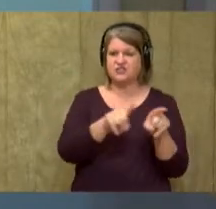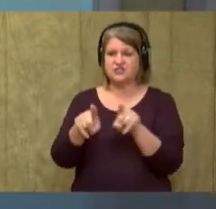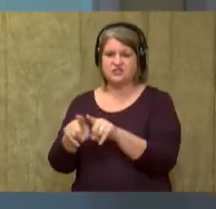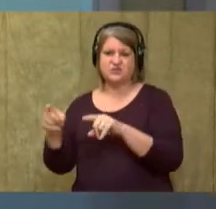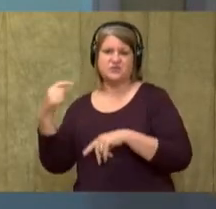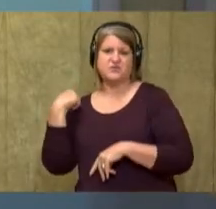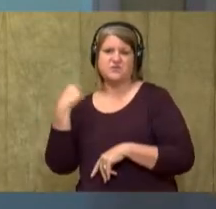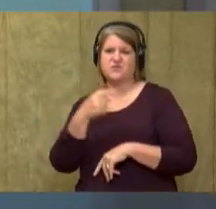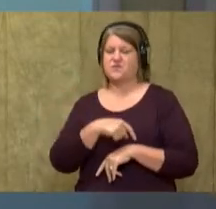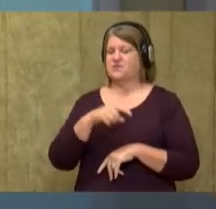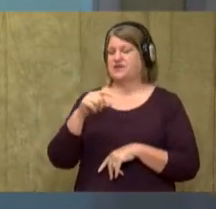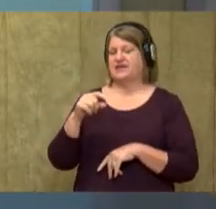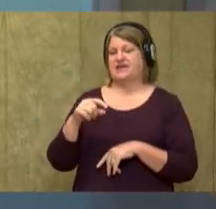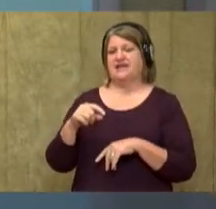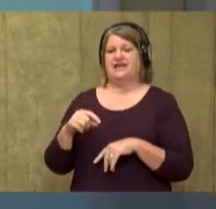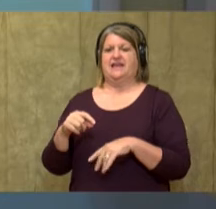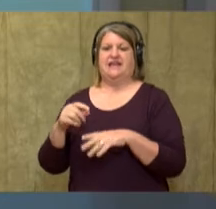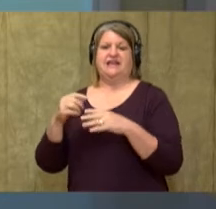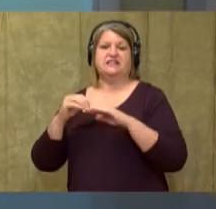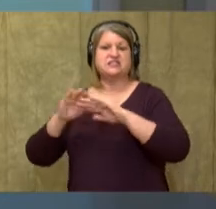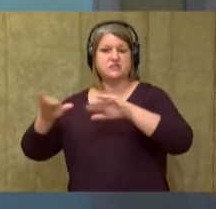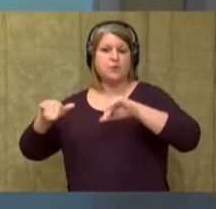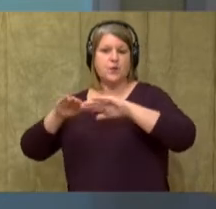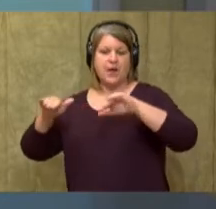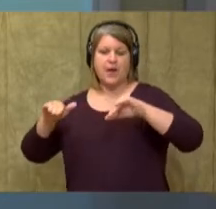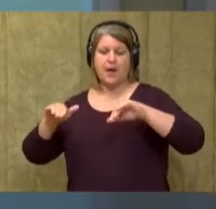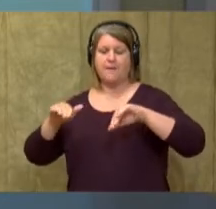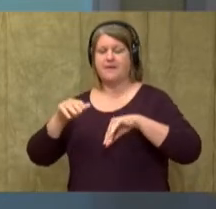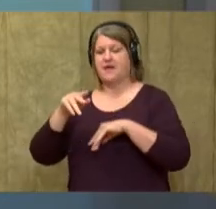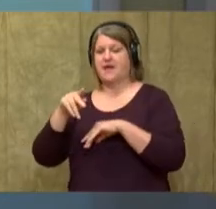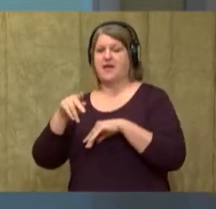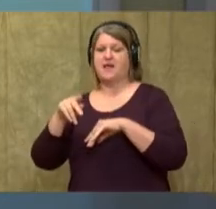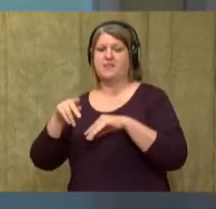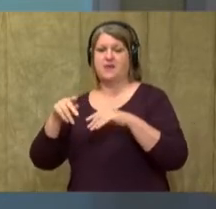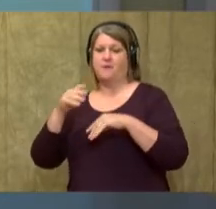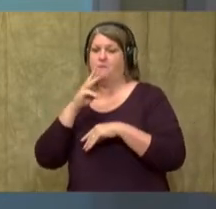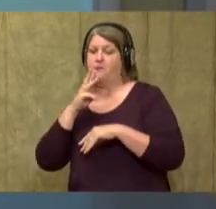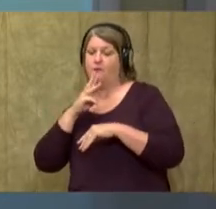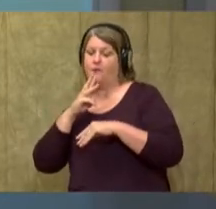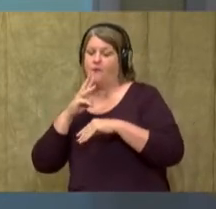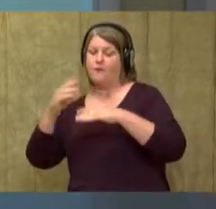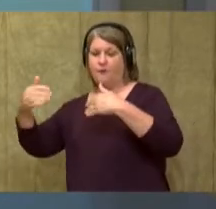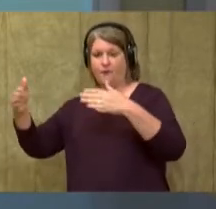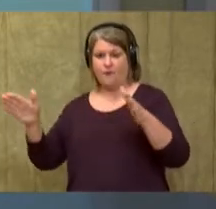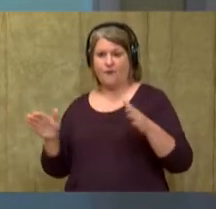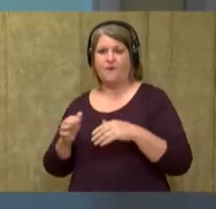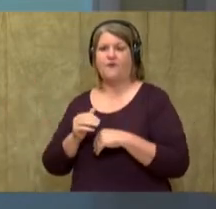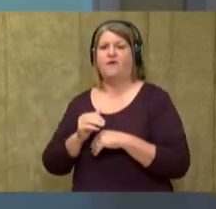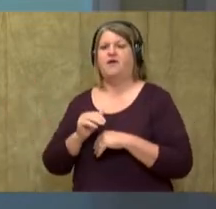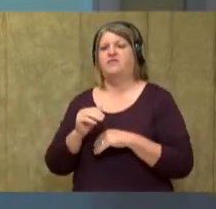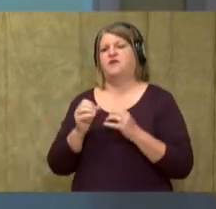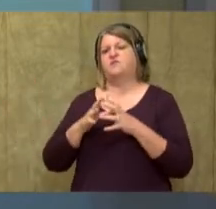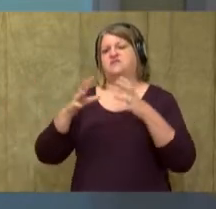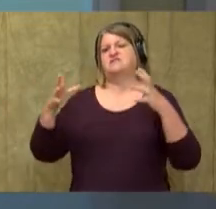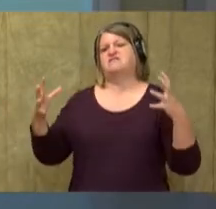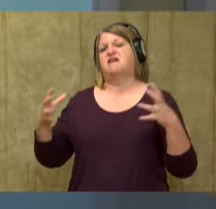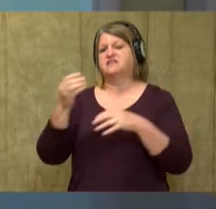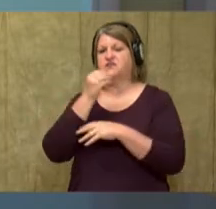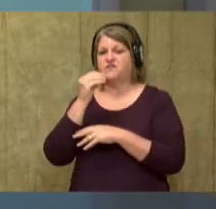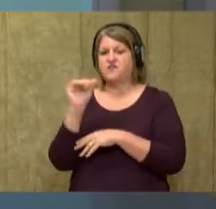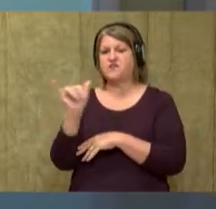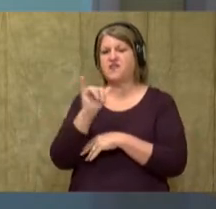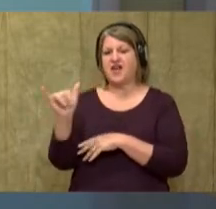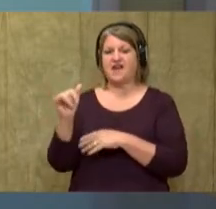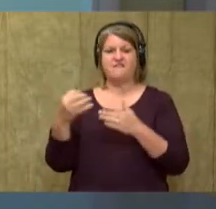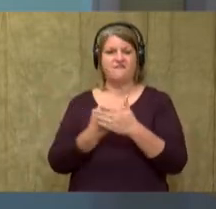We had to swim in the pool. There were tons of food like fresh fruit and juice. If you need